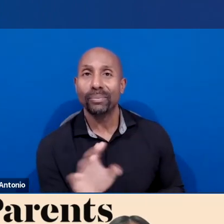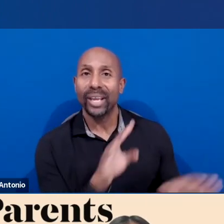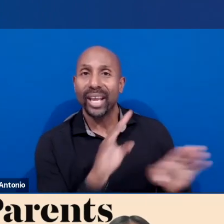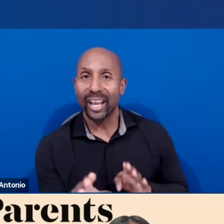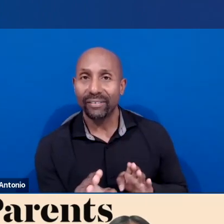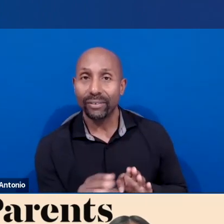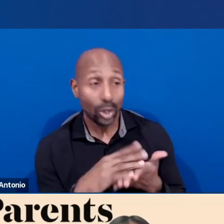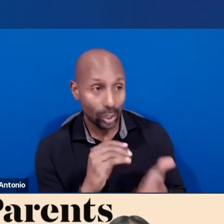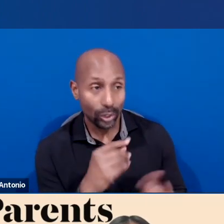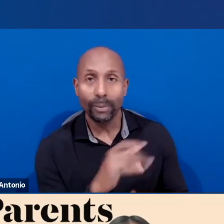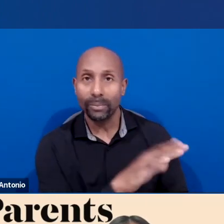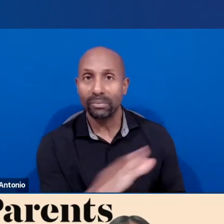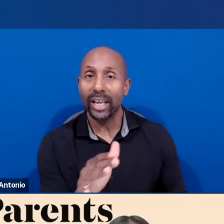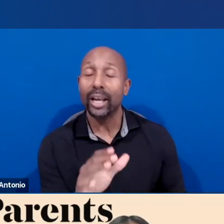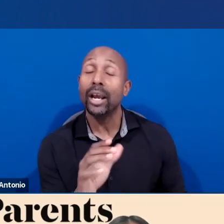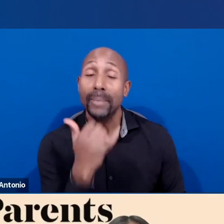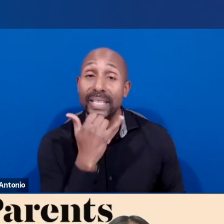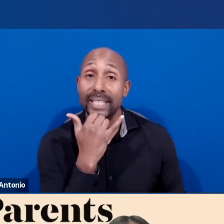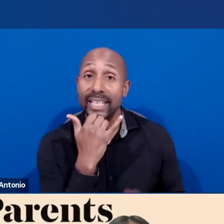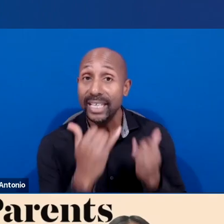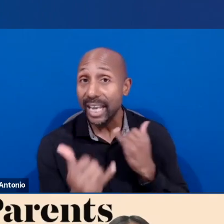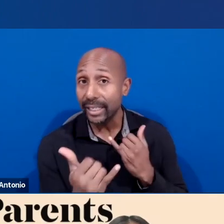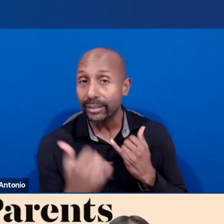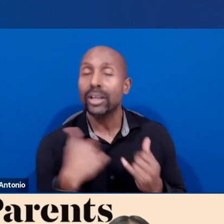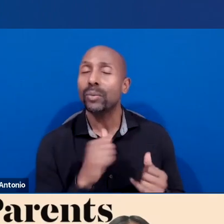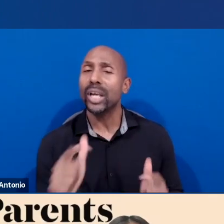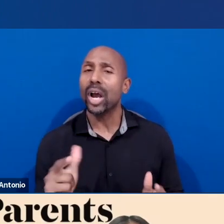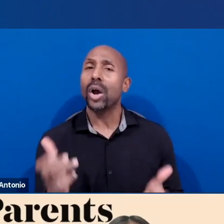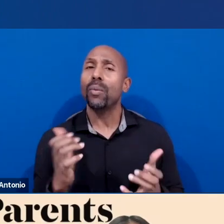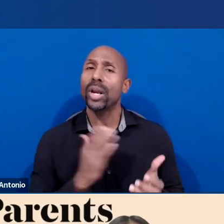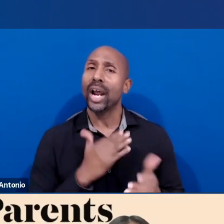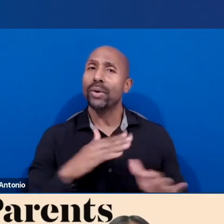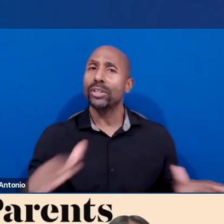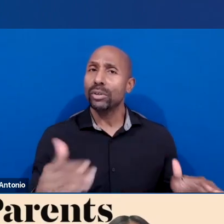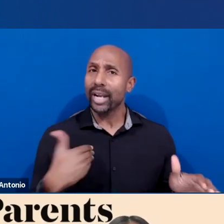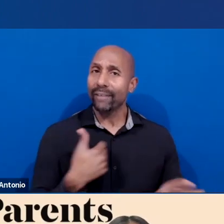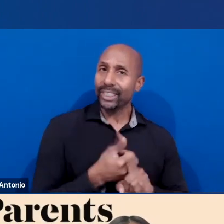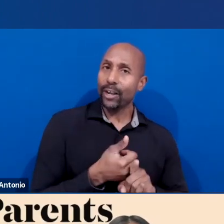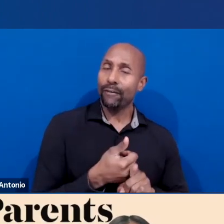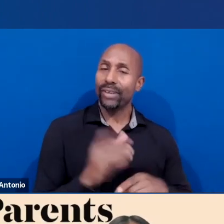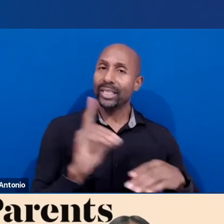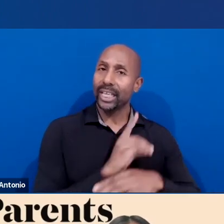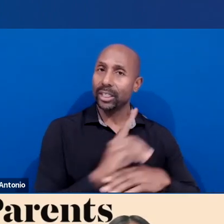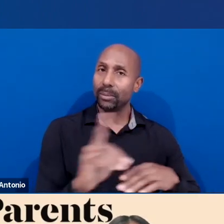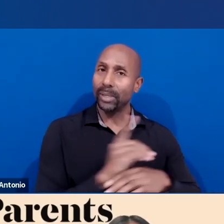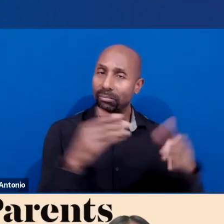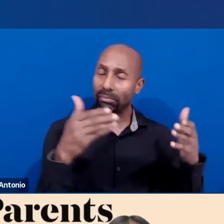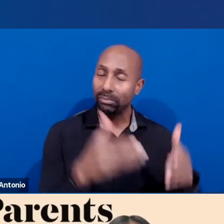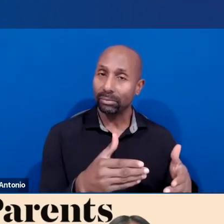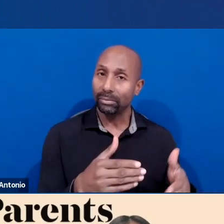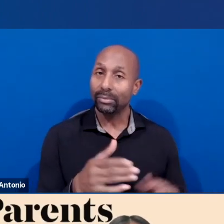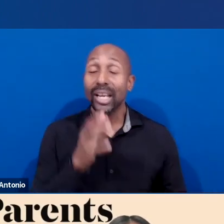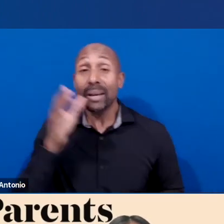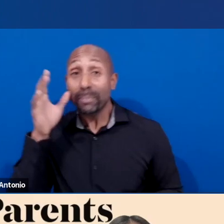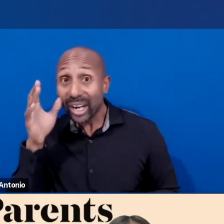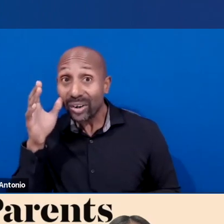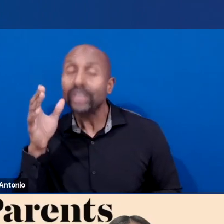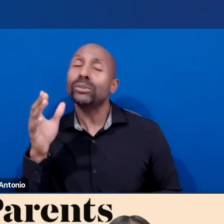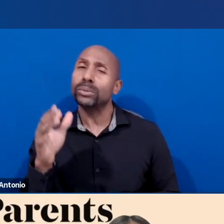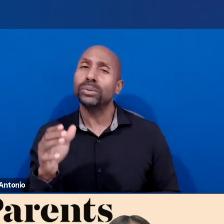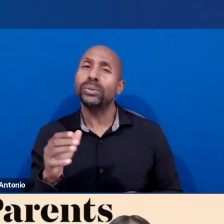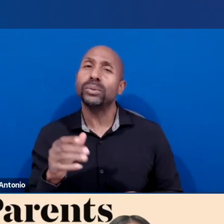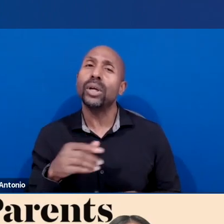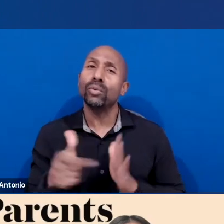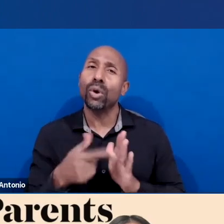learn from mistakes. We all want our children to have self-discipline, and parents play an important role in